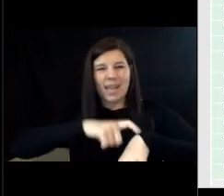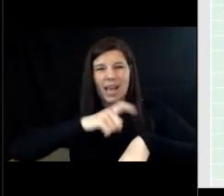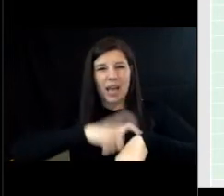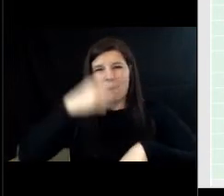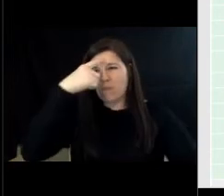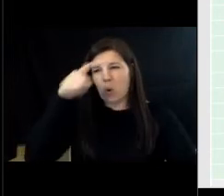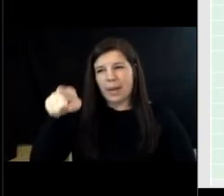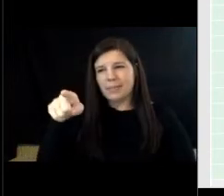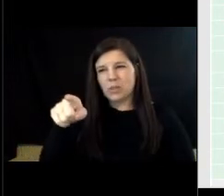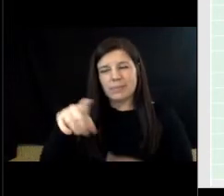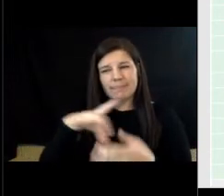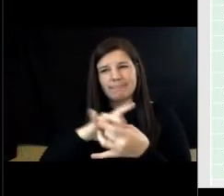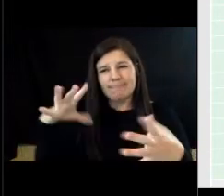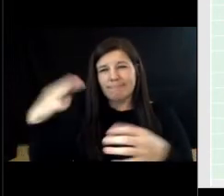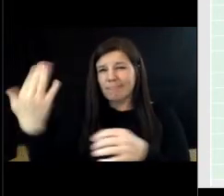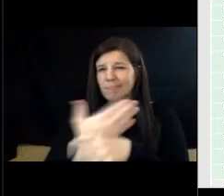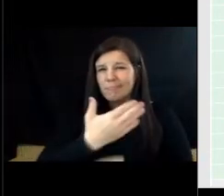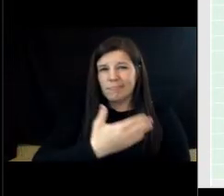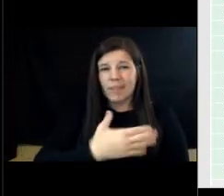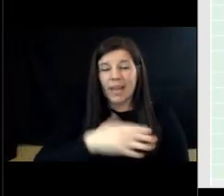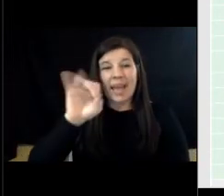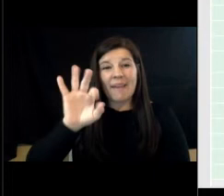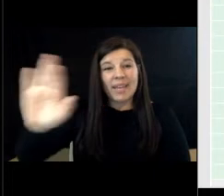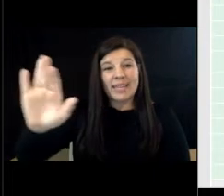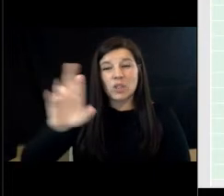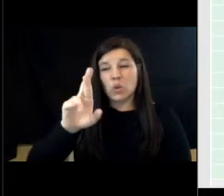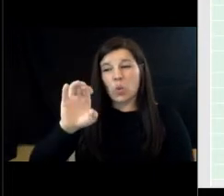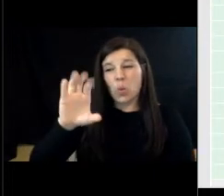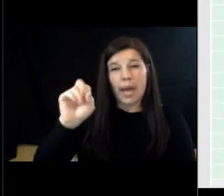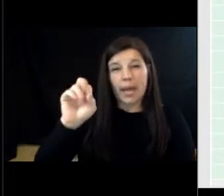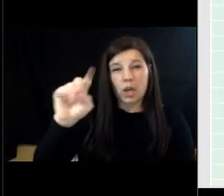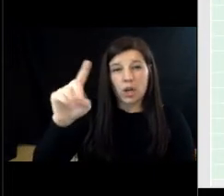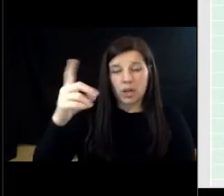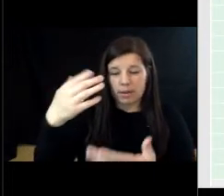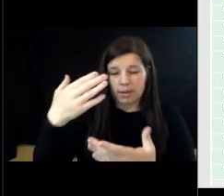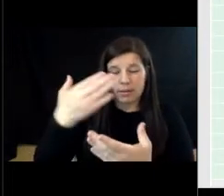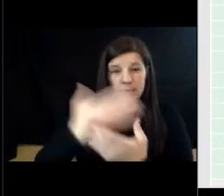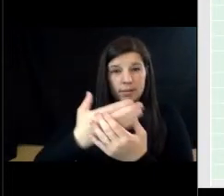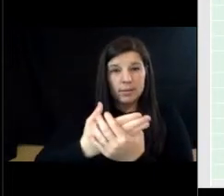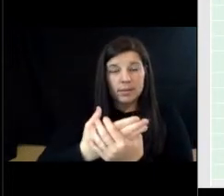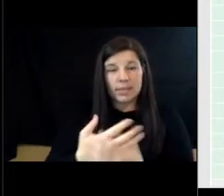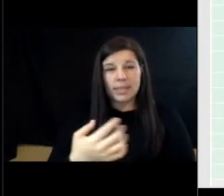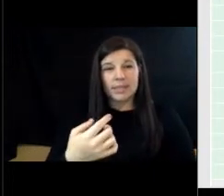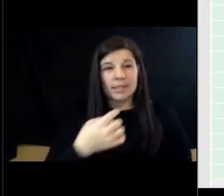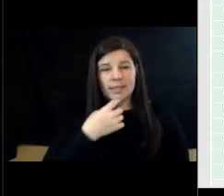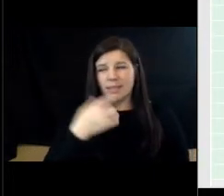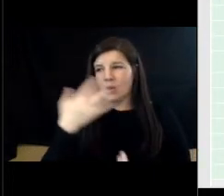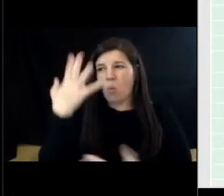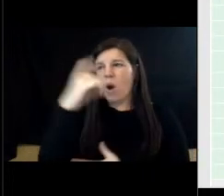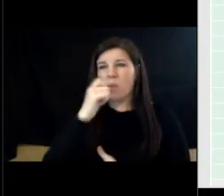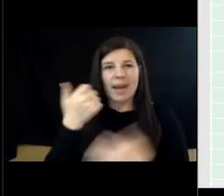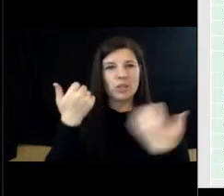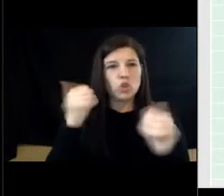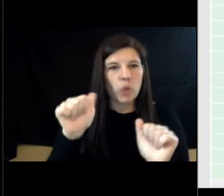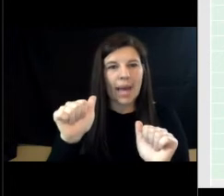for him to go and if his record is where they say his record is at why are we not trying to make a move